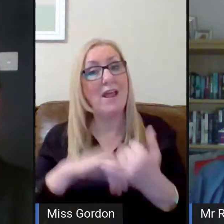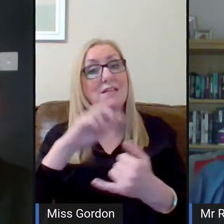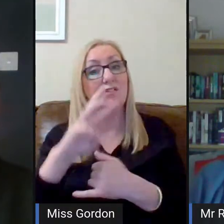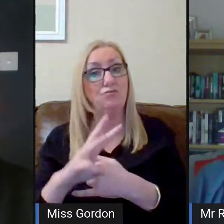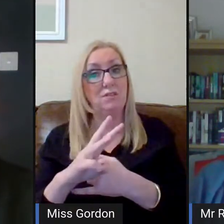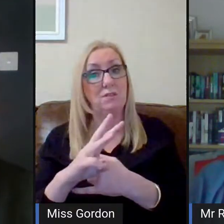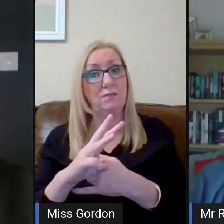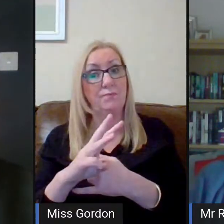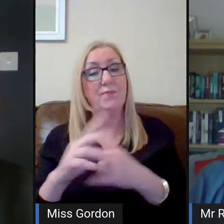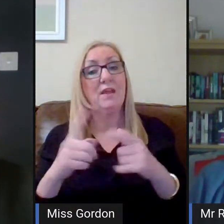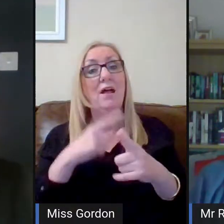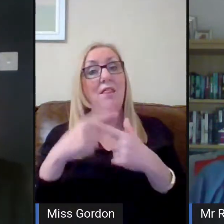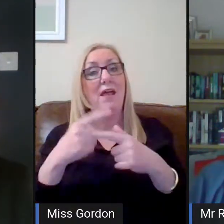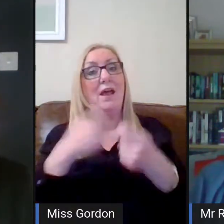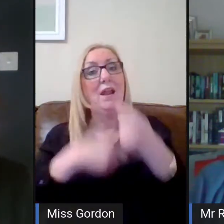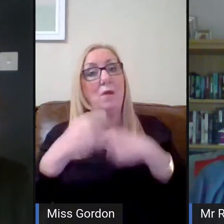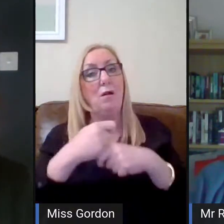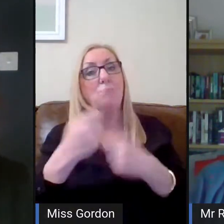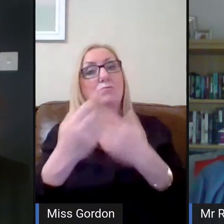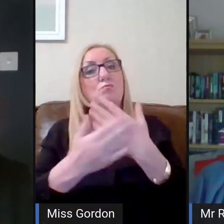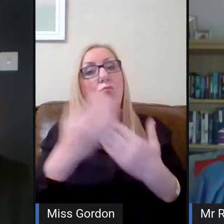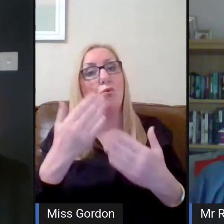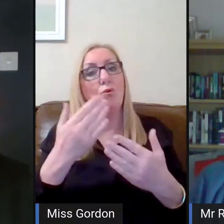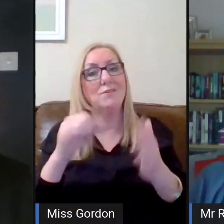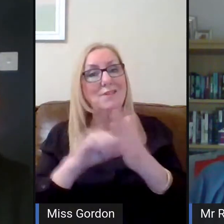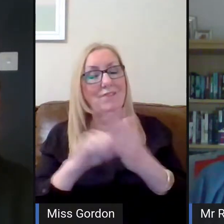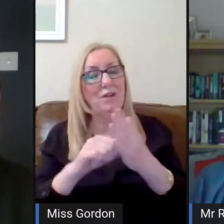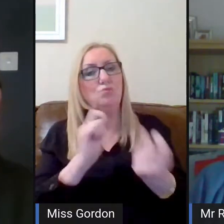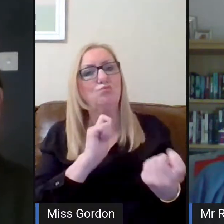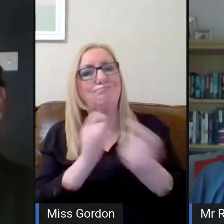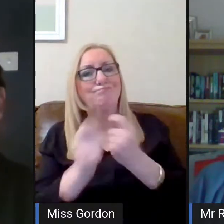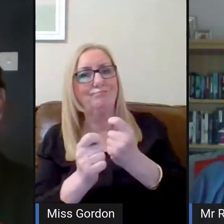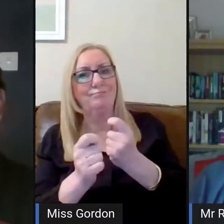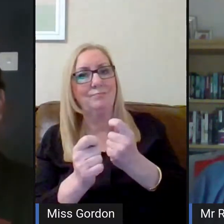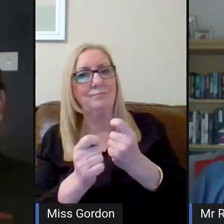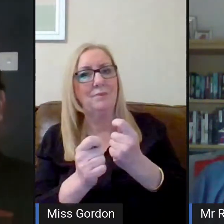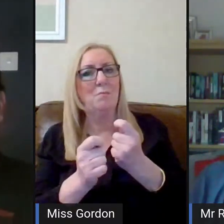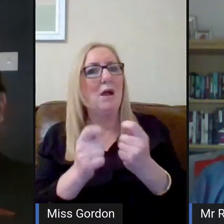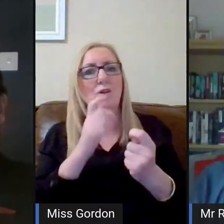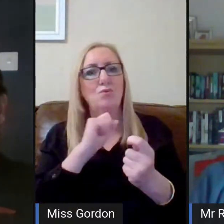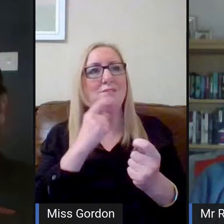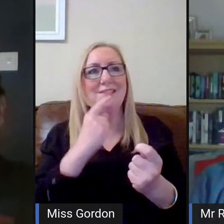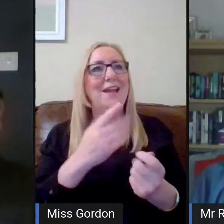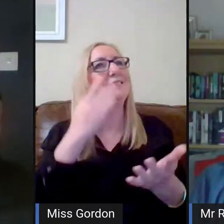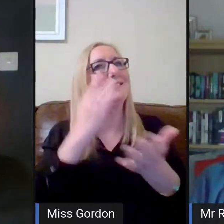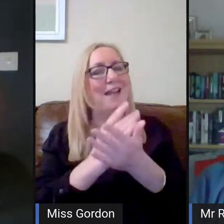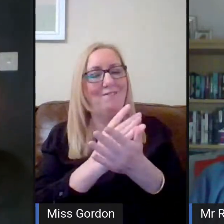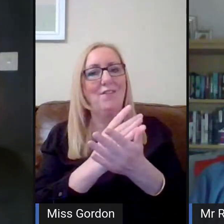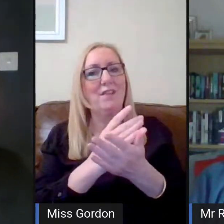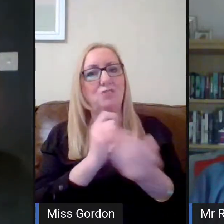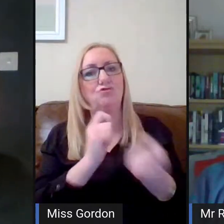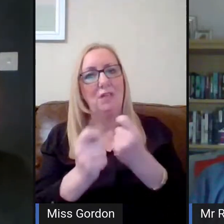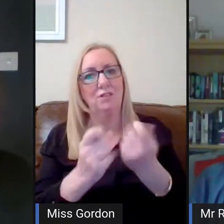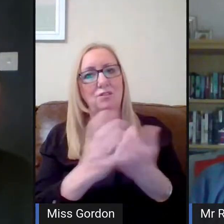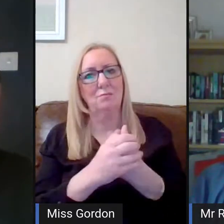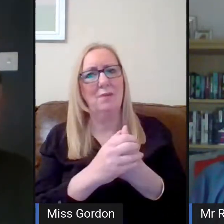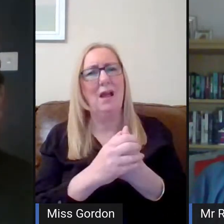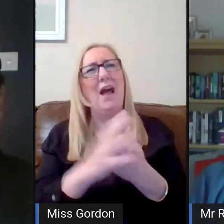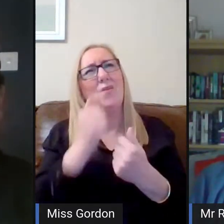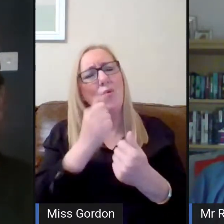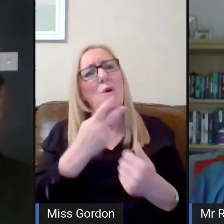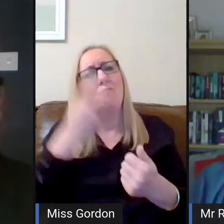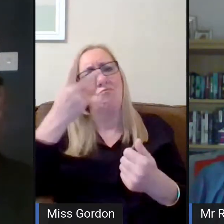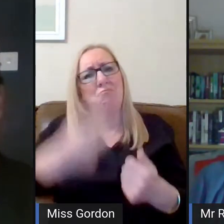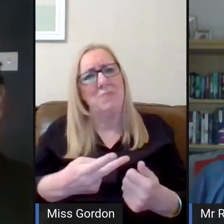Thereafter, it becomes more difficult. And although we would look at changes, they couldn't be guaranteed. But I have to say, and I know I'm repeating myself,